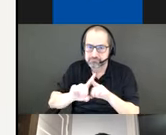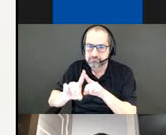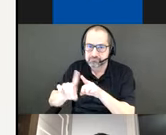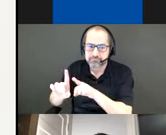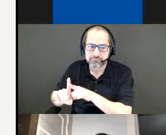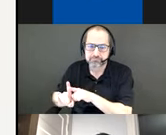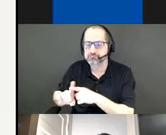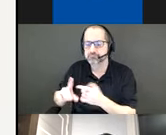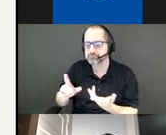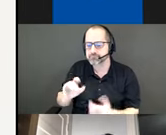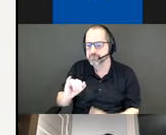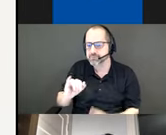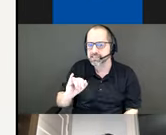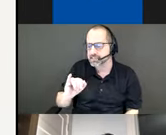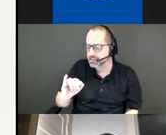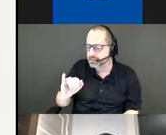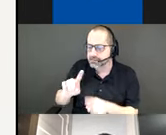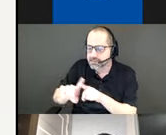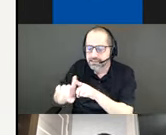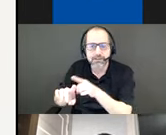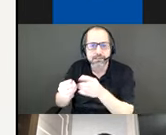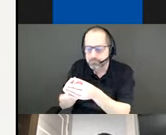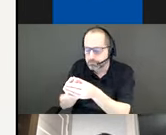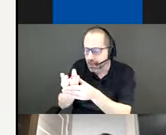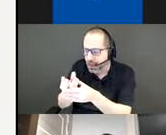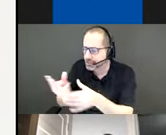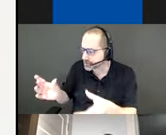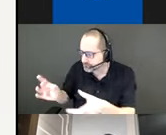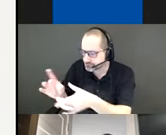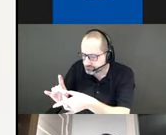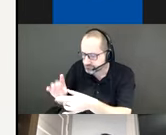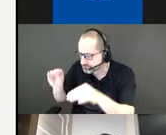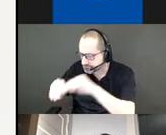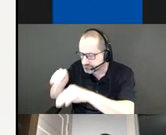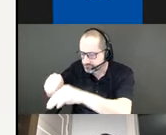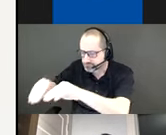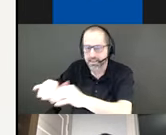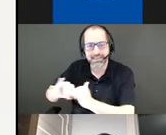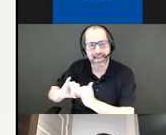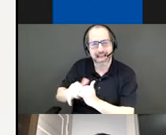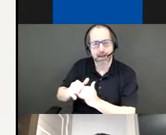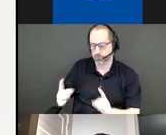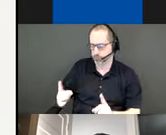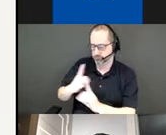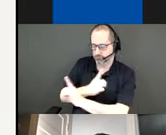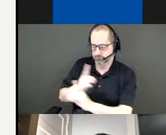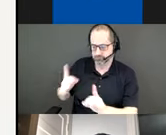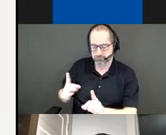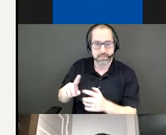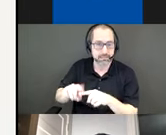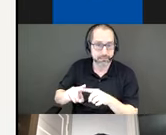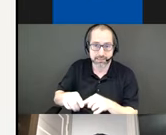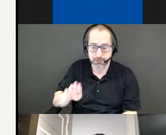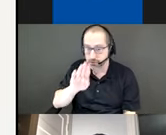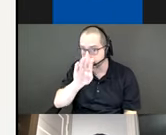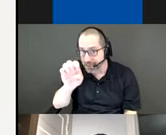choreographies with different ways to cross the intersection depending on who you are if you're a bee or an ant